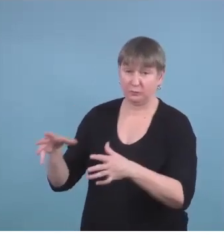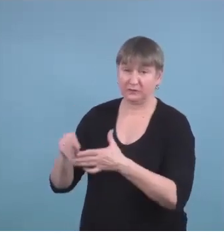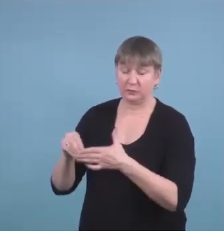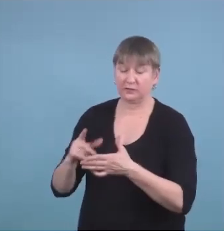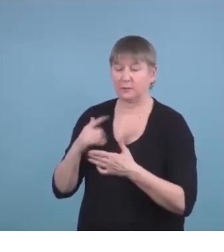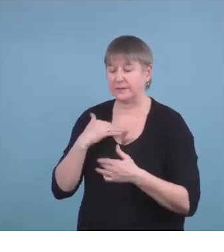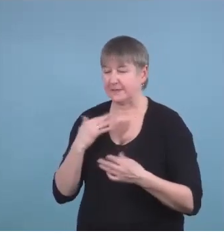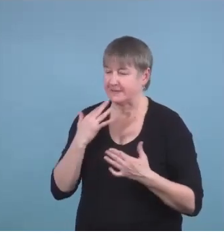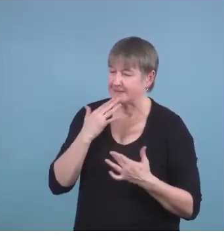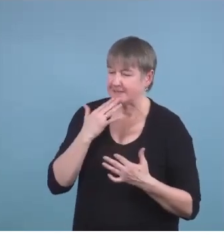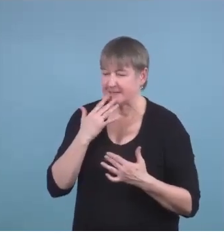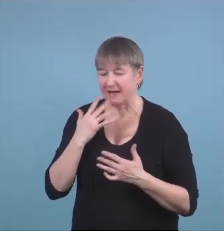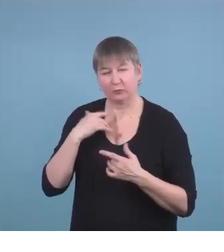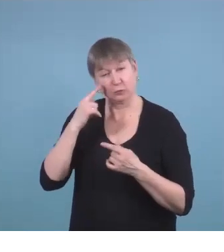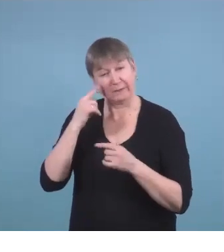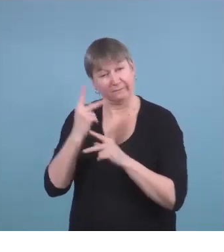students who